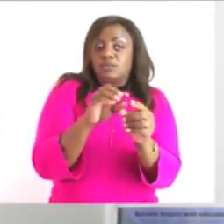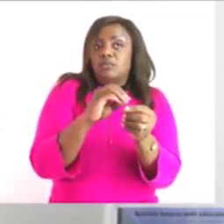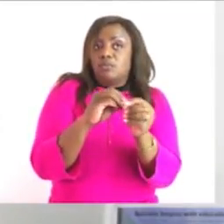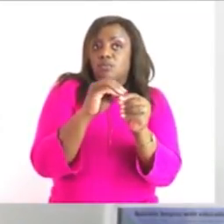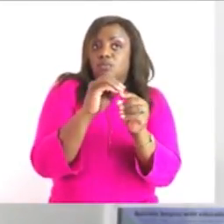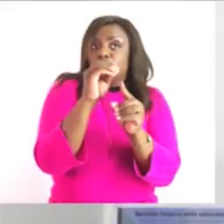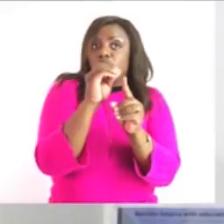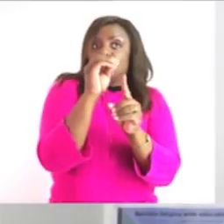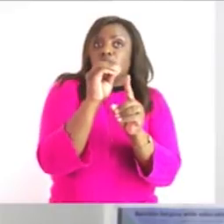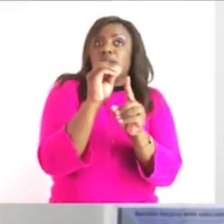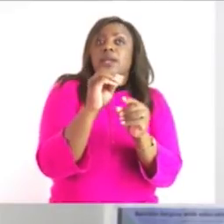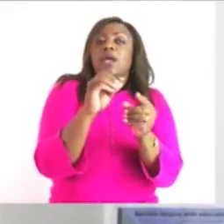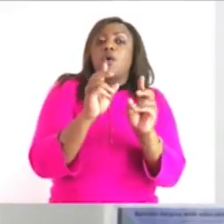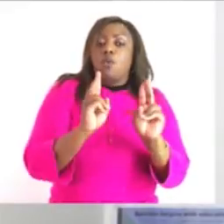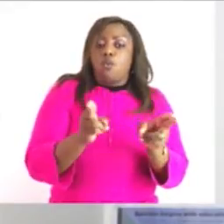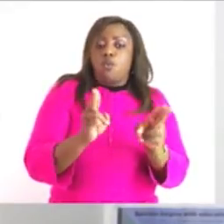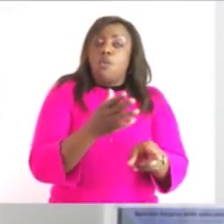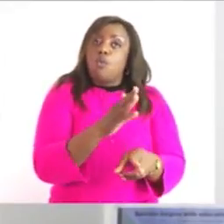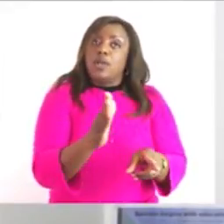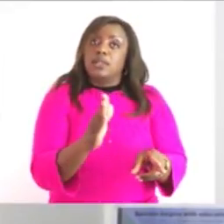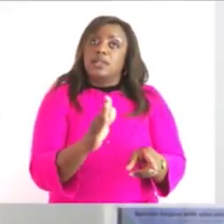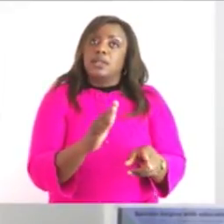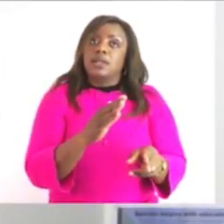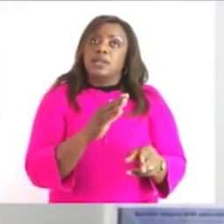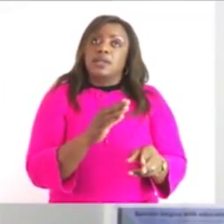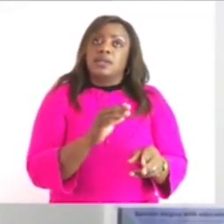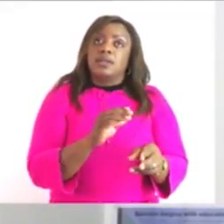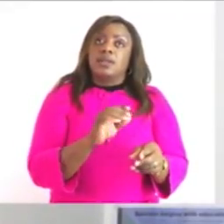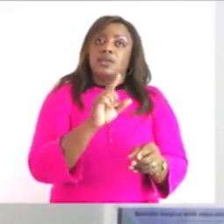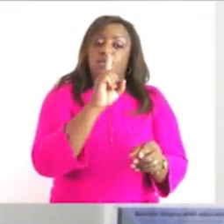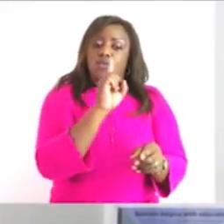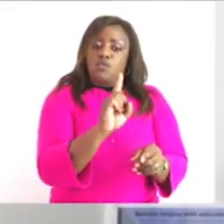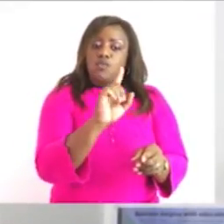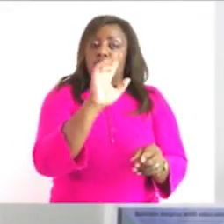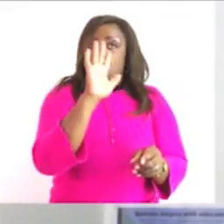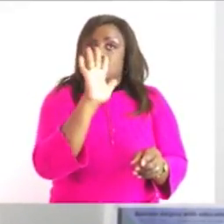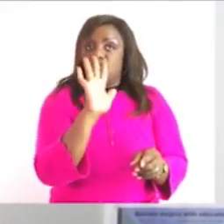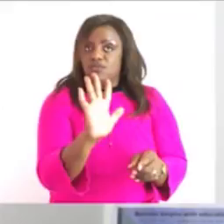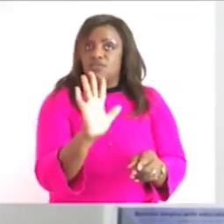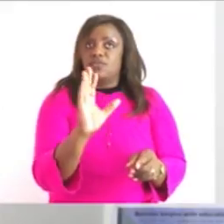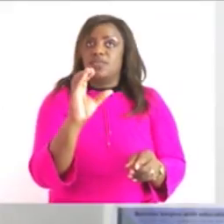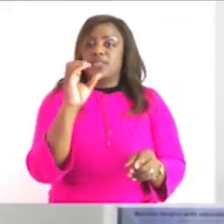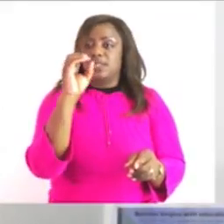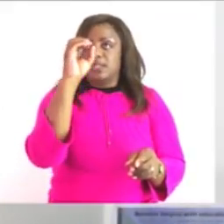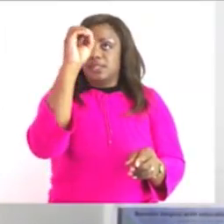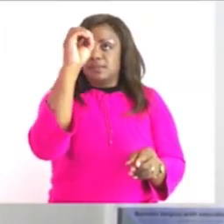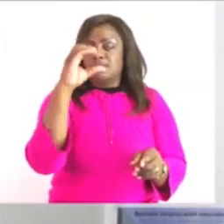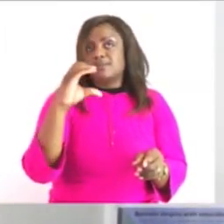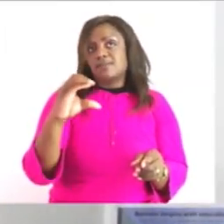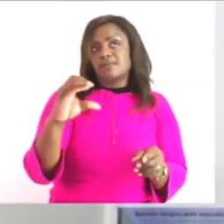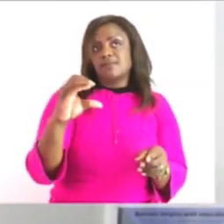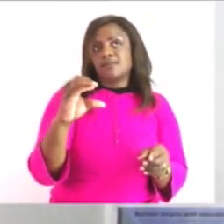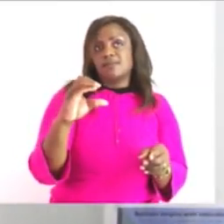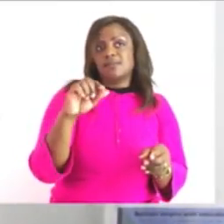is 14 it moved down to 14 degrees celsius and